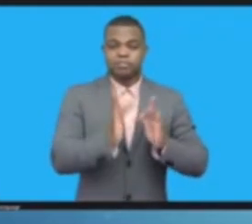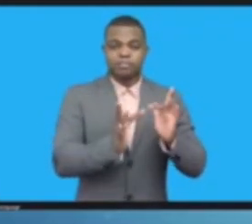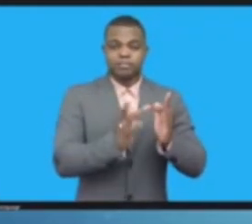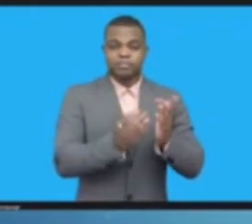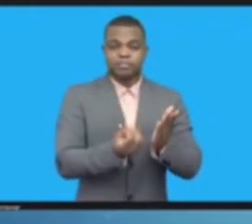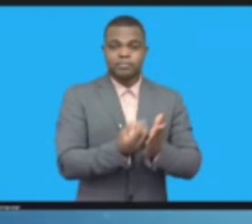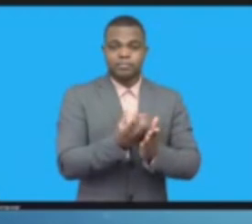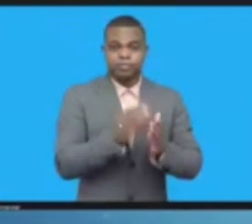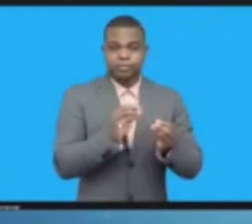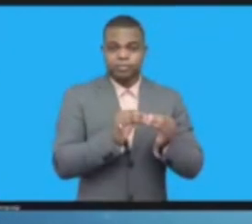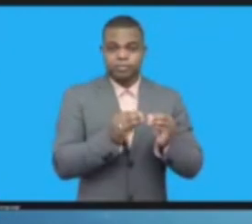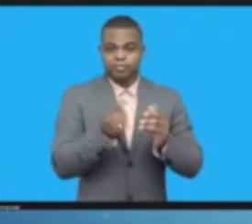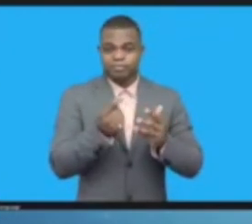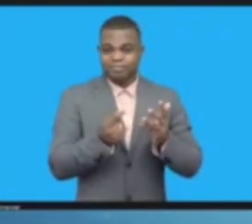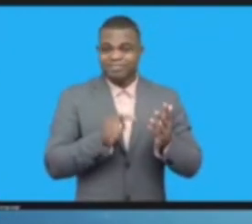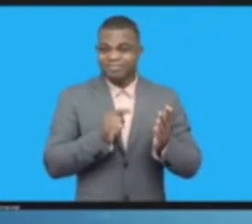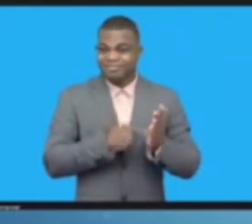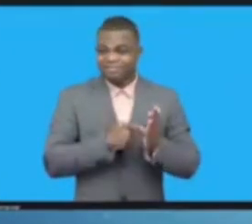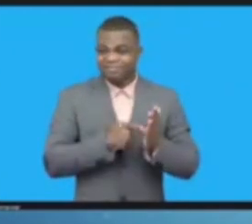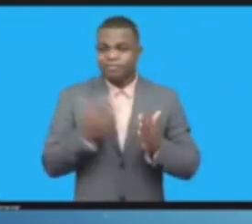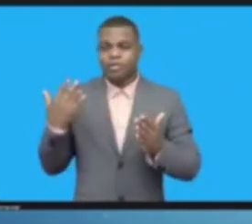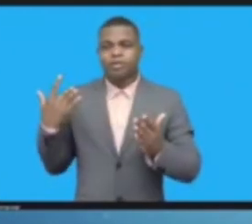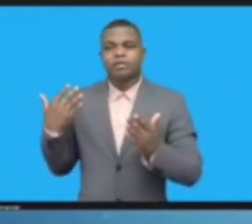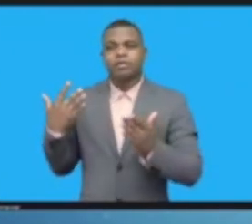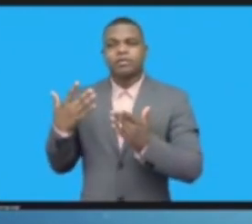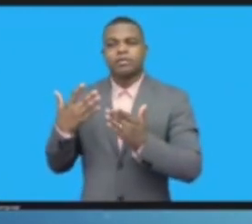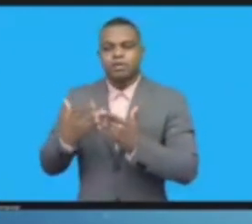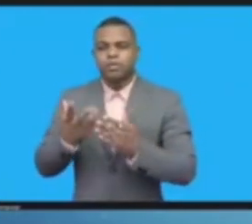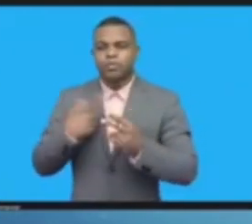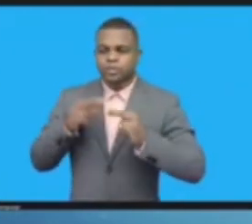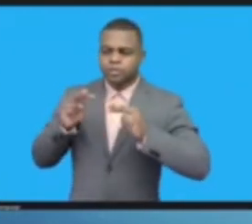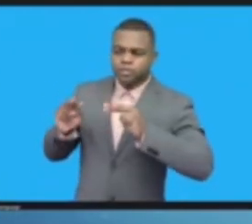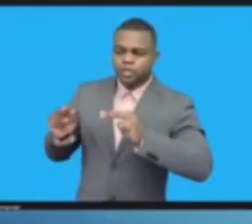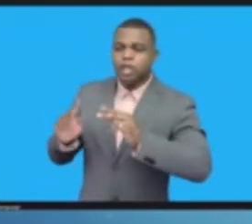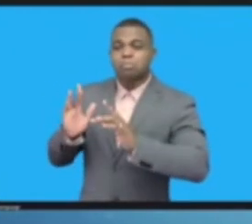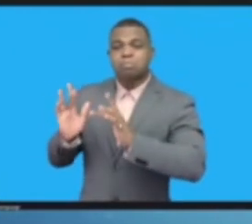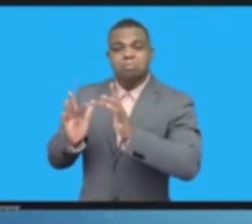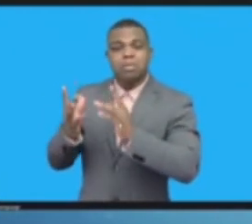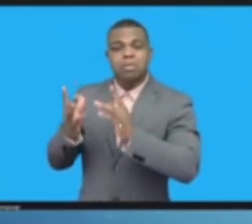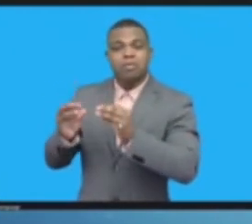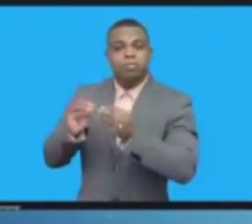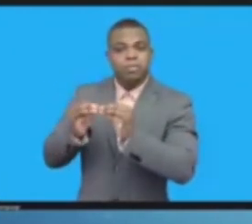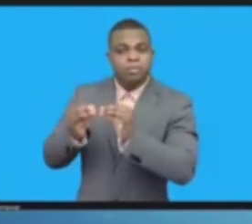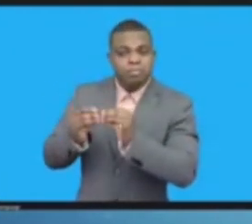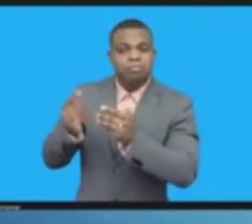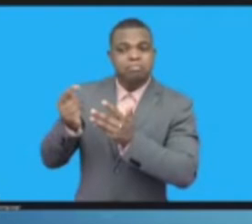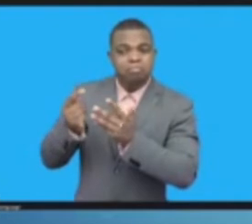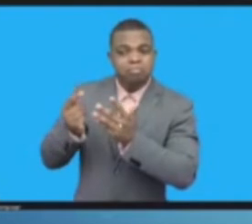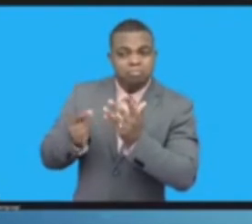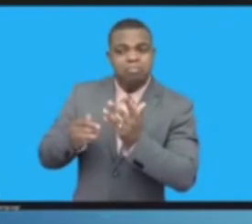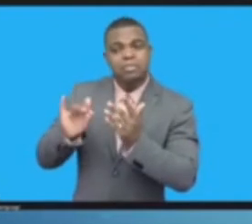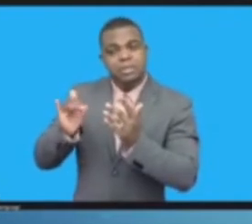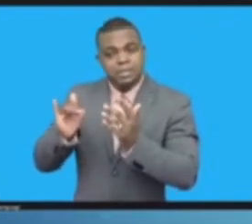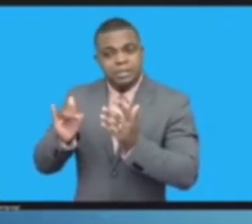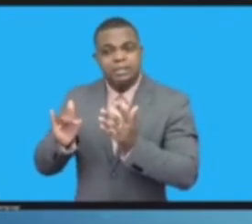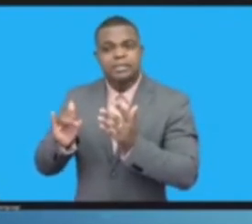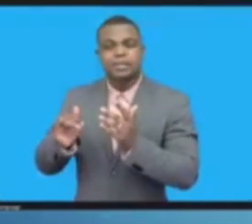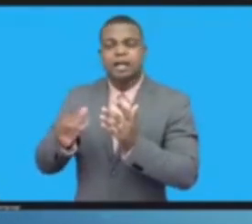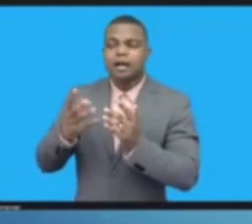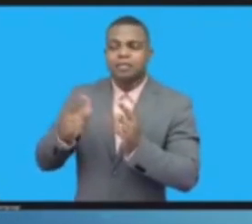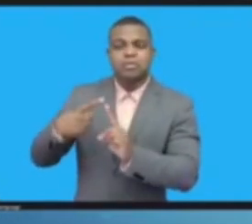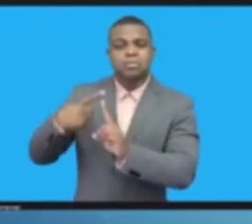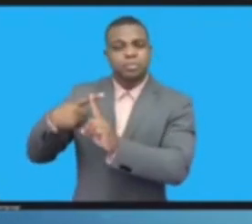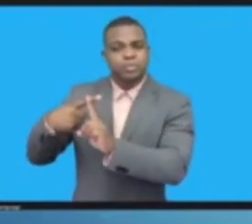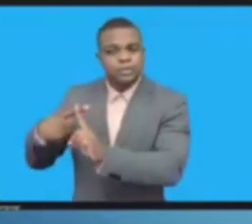time to start taking concrete steps to realize the system that we collectively want. To that end,